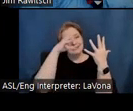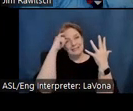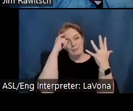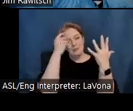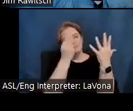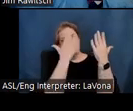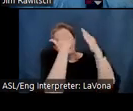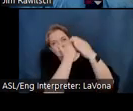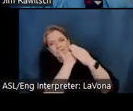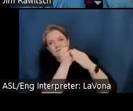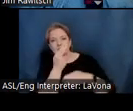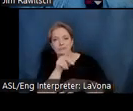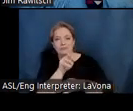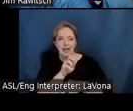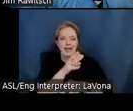maple trees at the site.